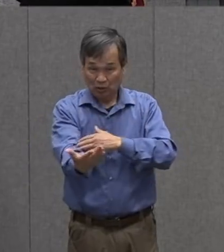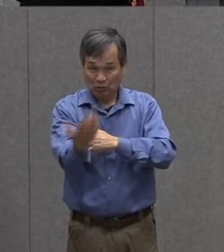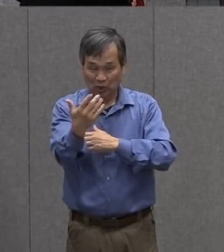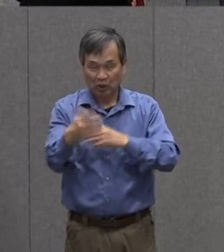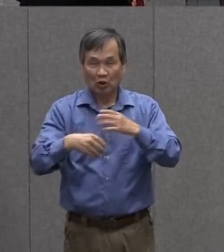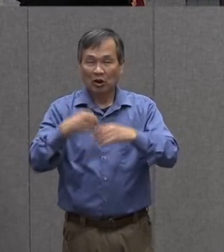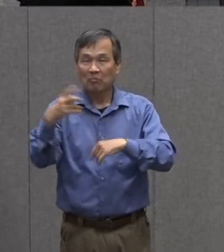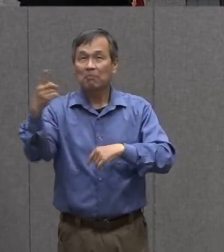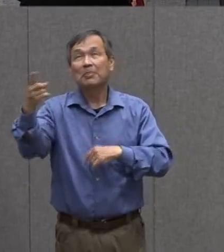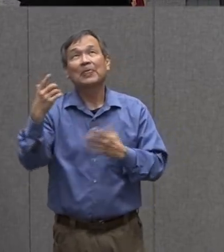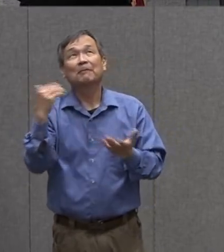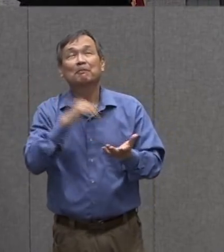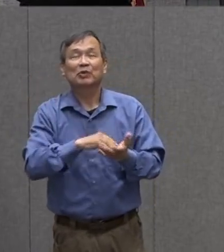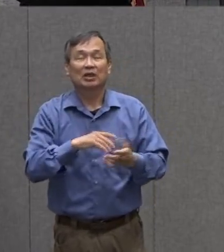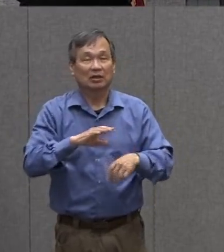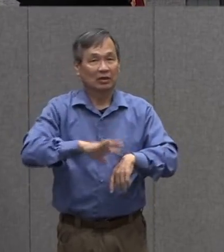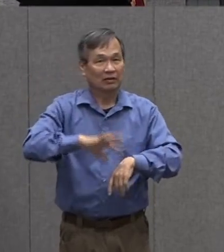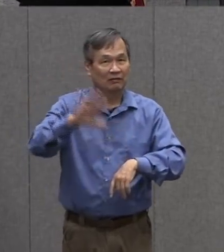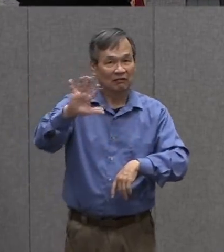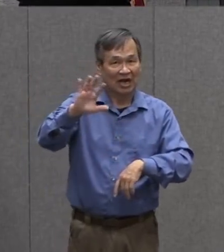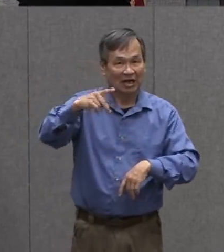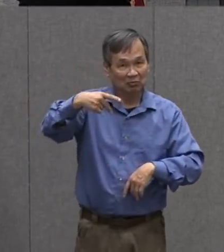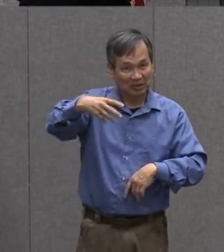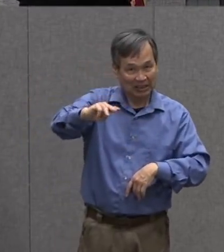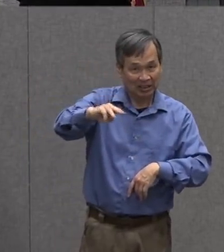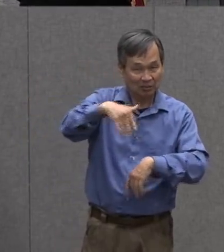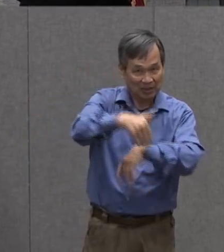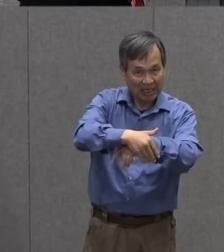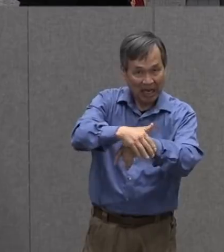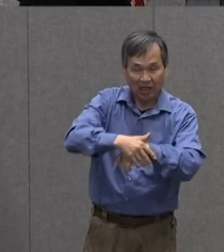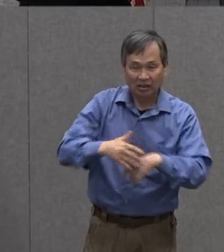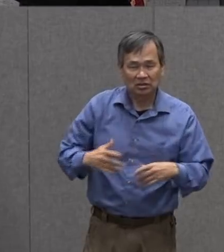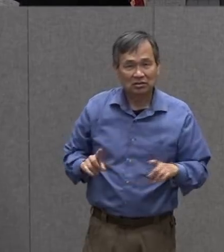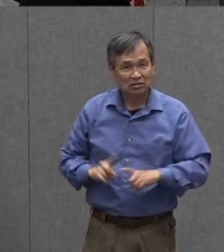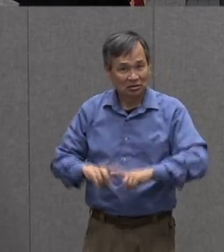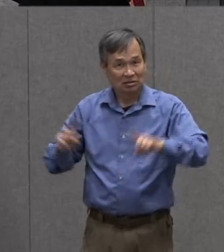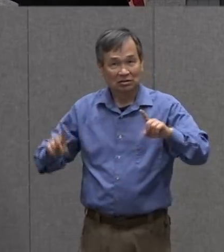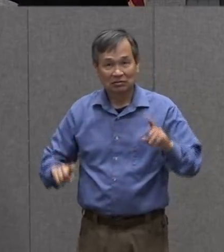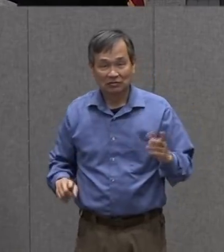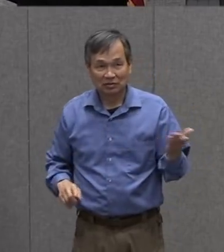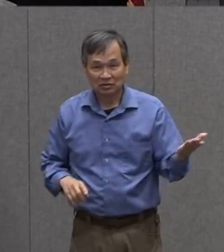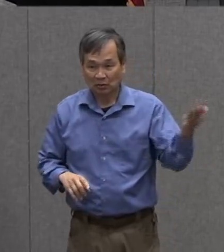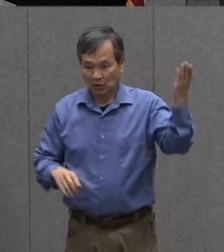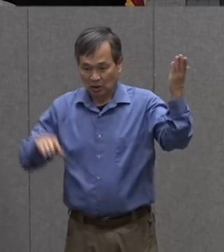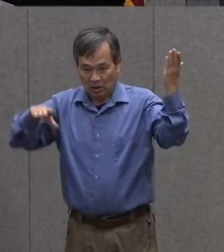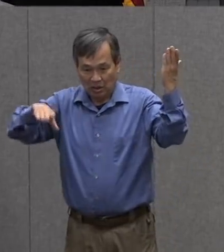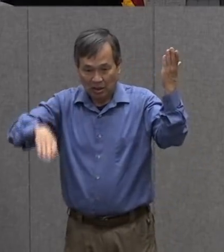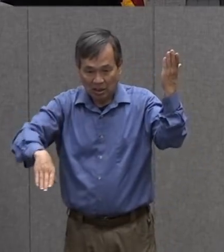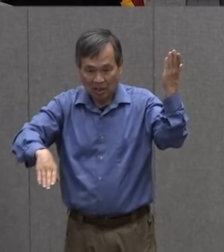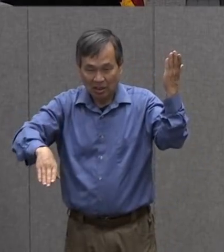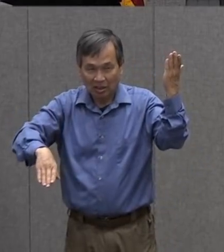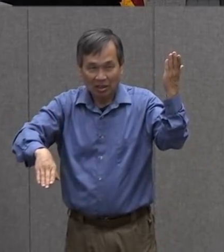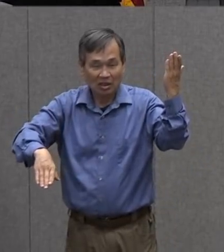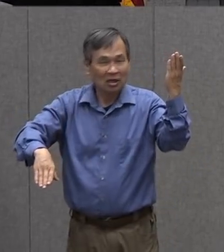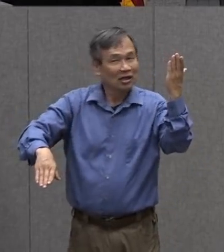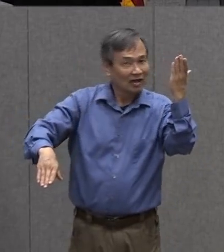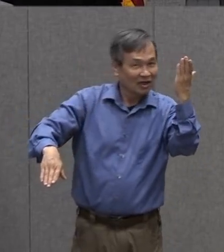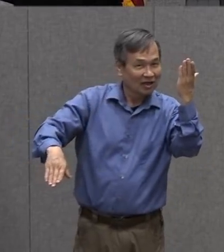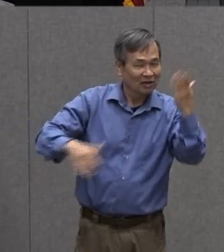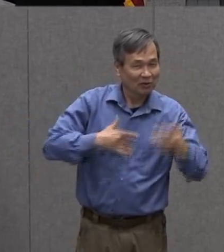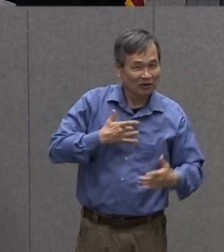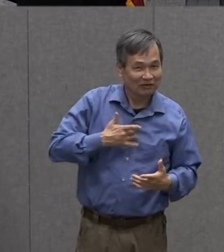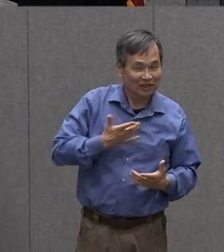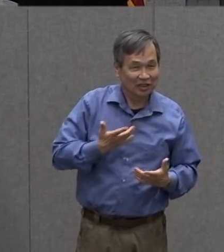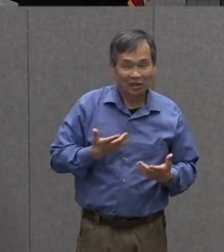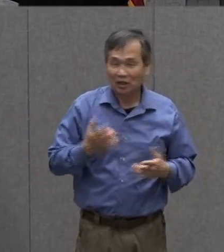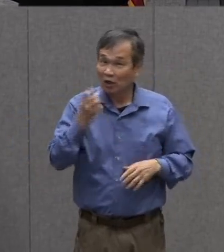and again at five o'clock at night what's the difference what do you feel when you go outside are you feeling